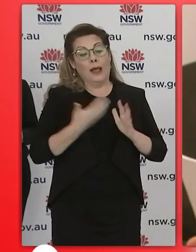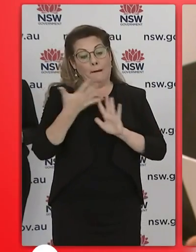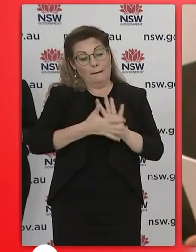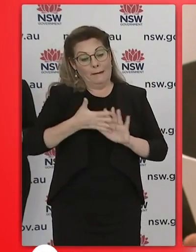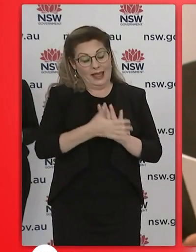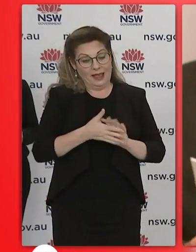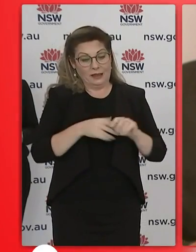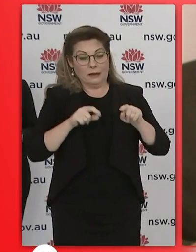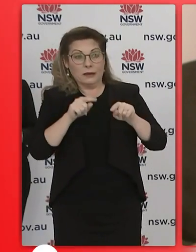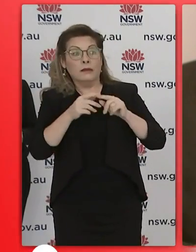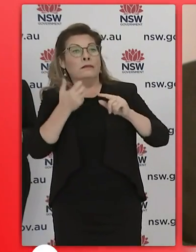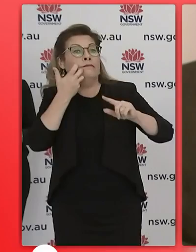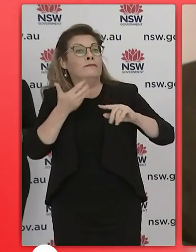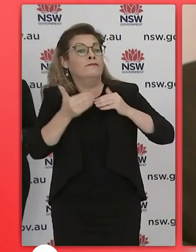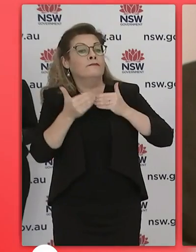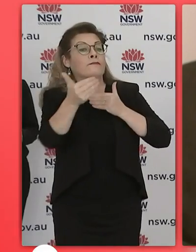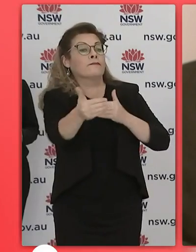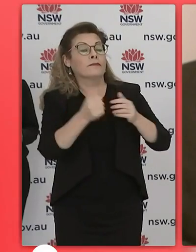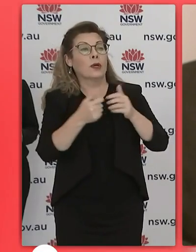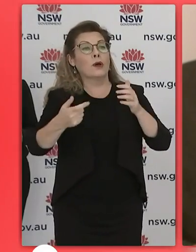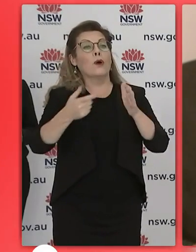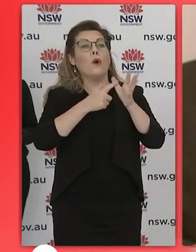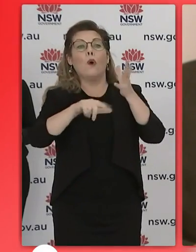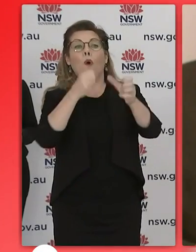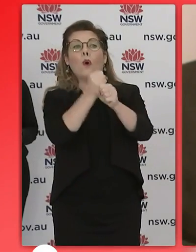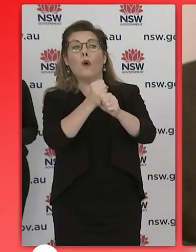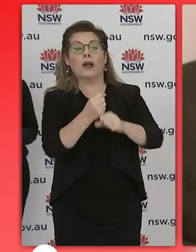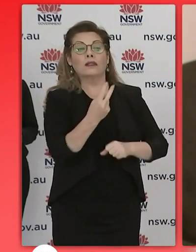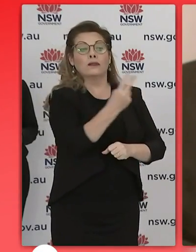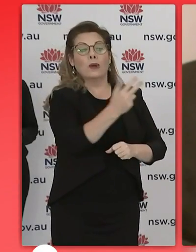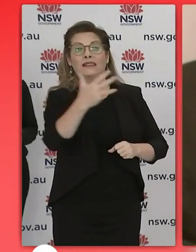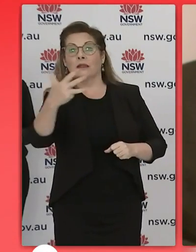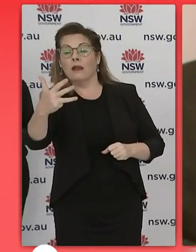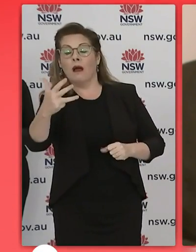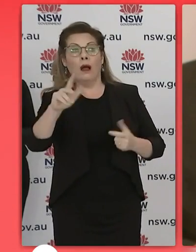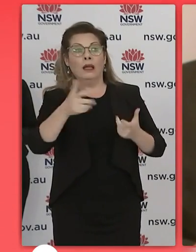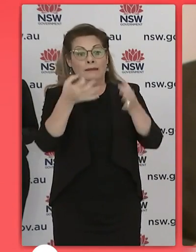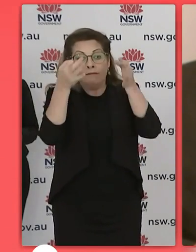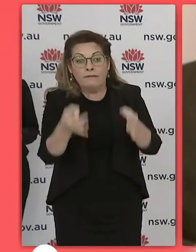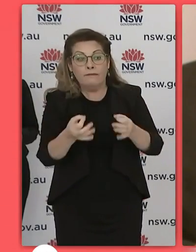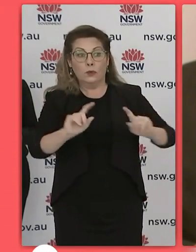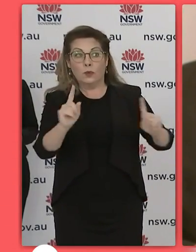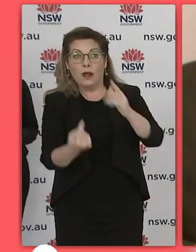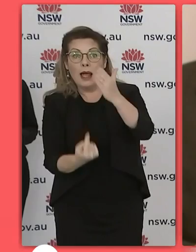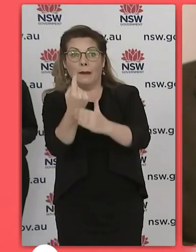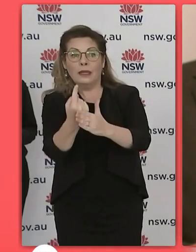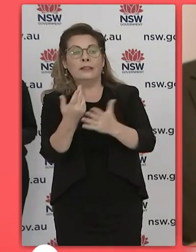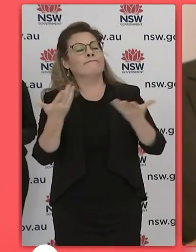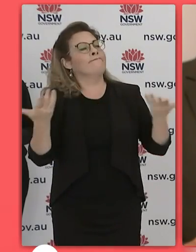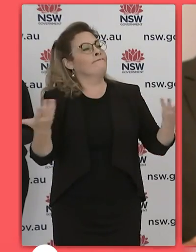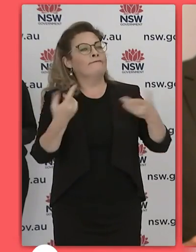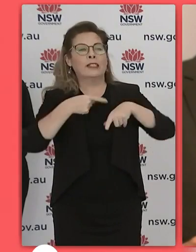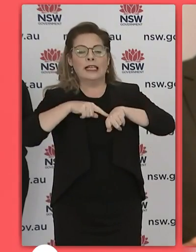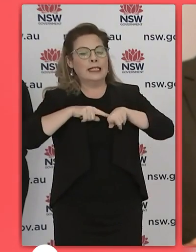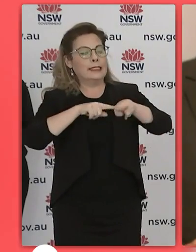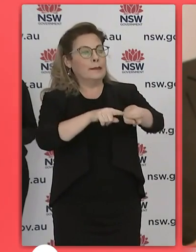two things are the things we'll look at to see how we can live beyond August the 29th and obviously once we hit the